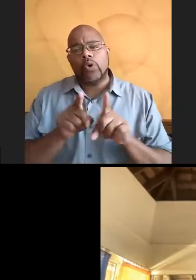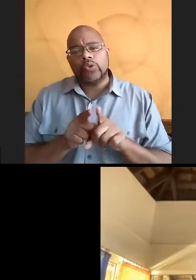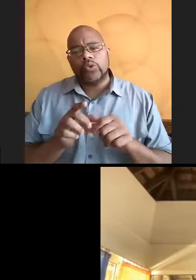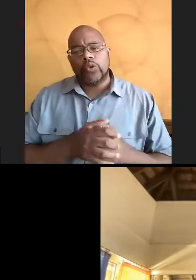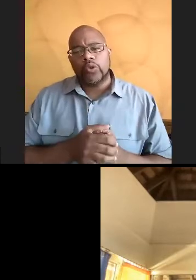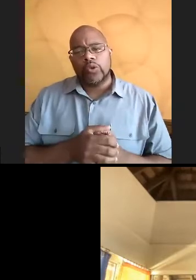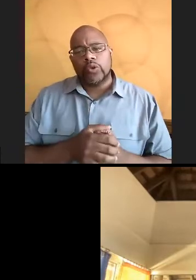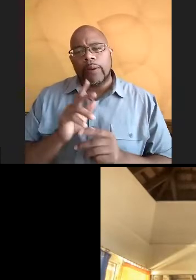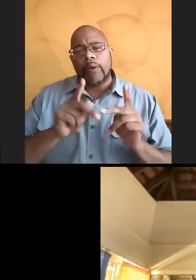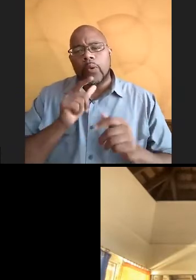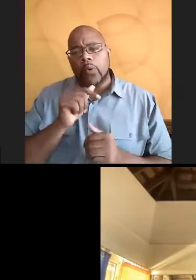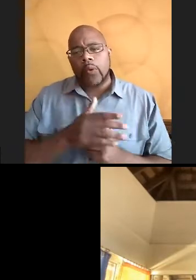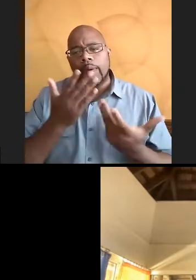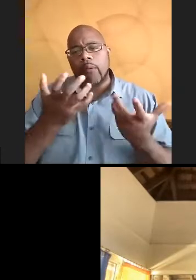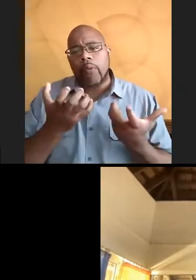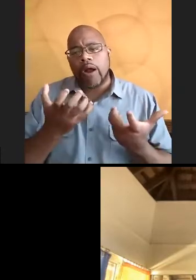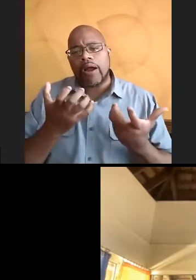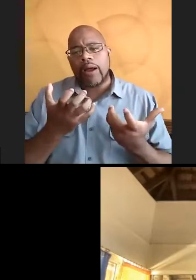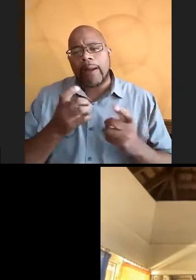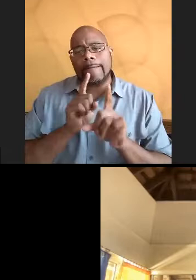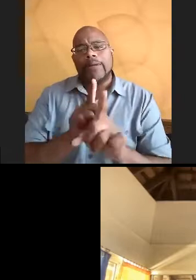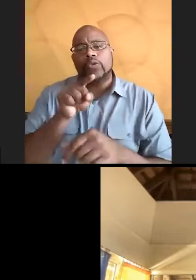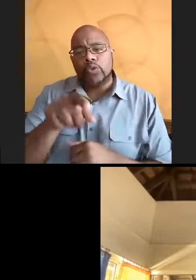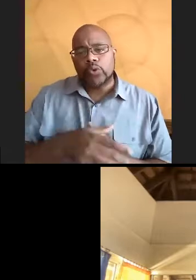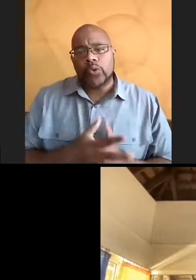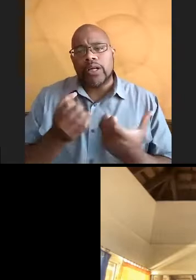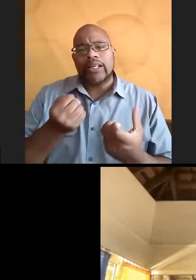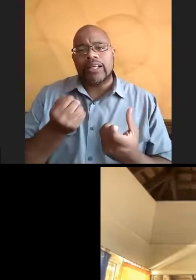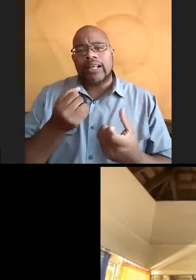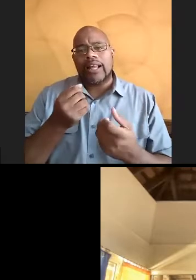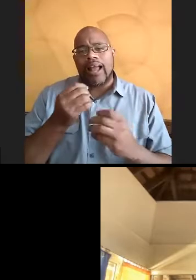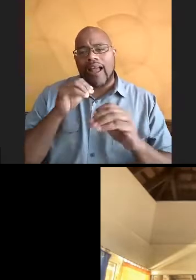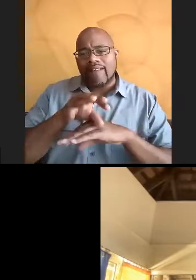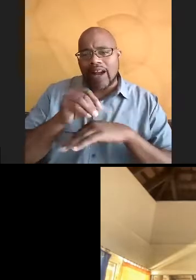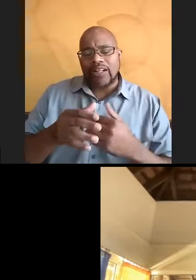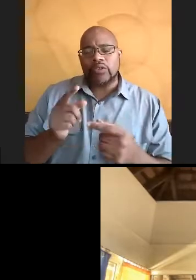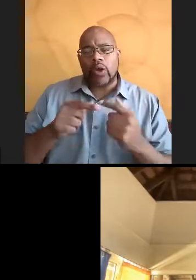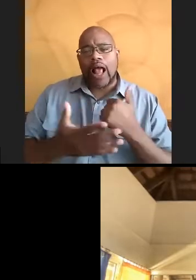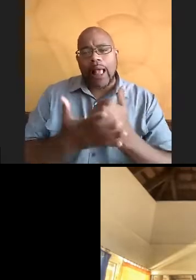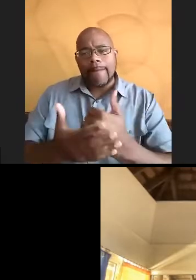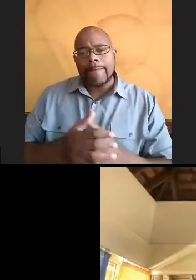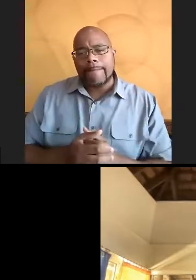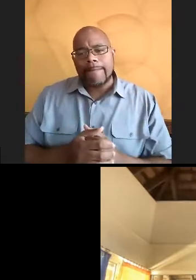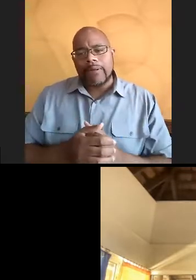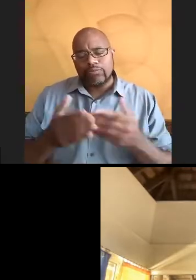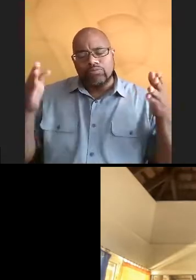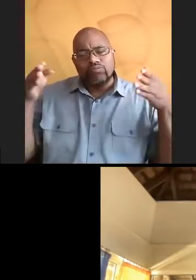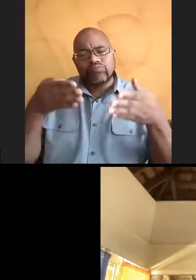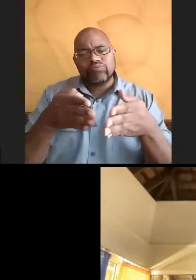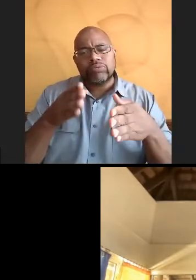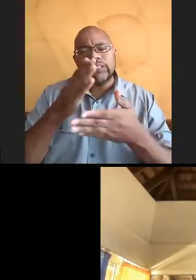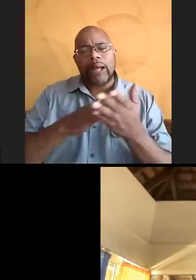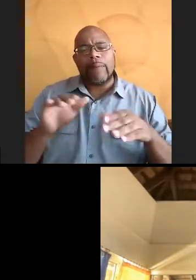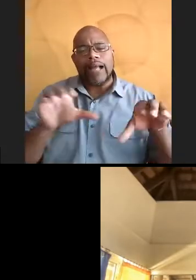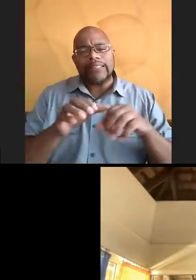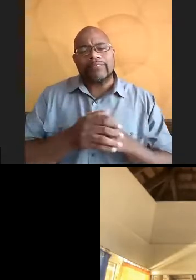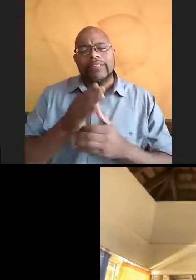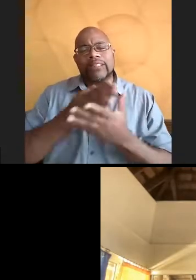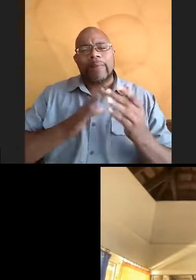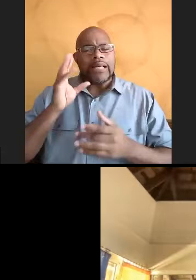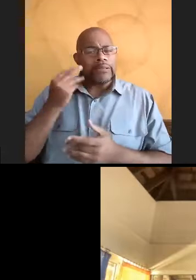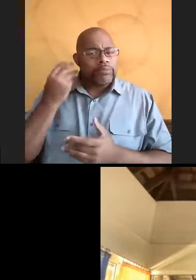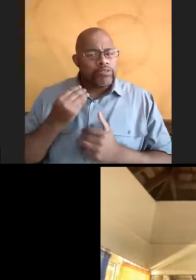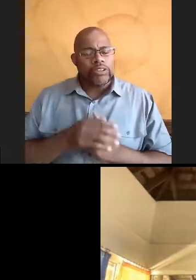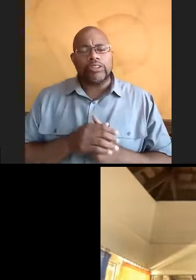folks who may want to mentor you or you want to get advice from to help to funnel certain activities and certain experiences